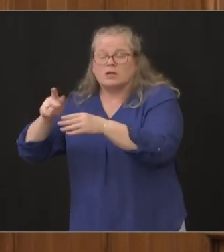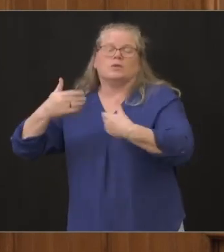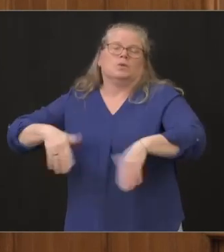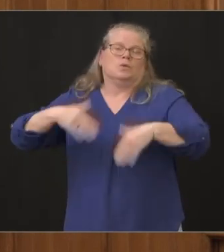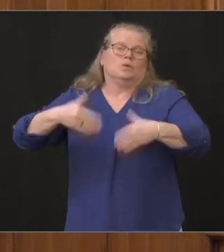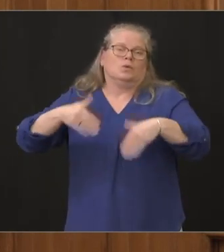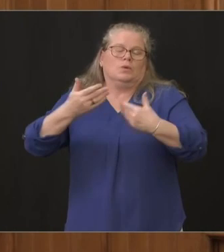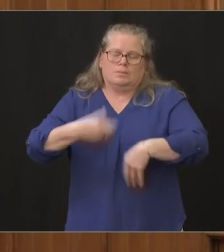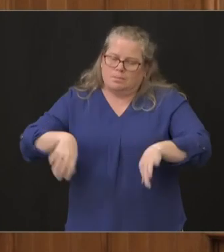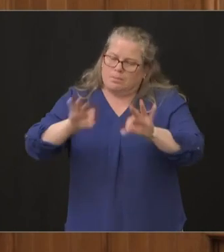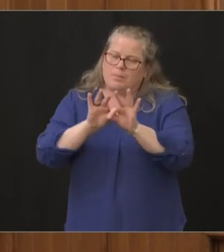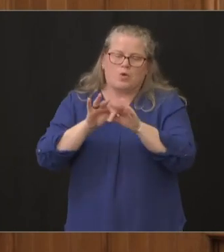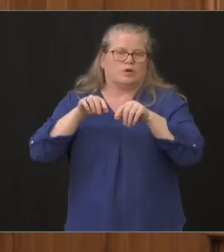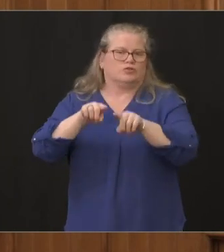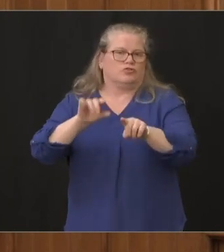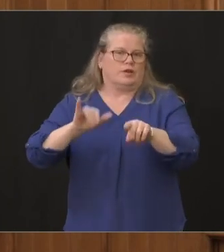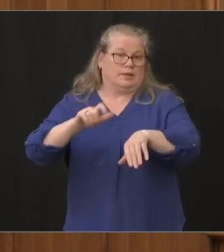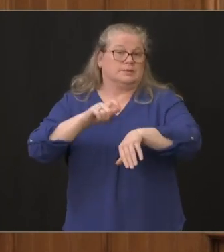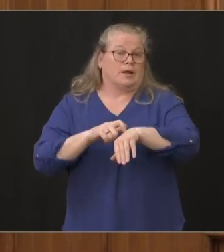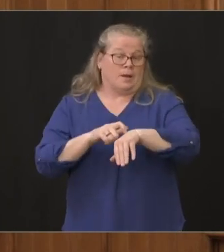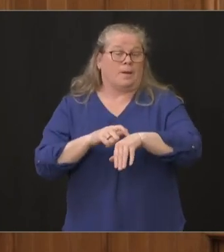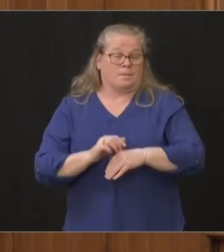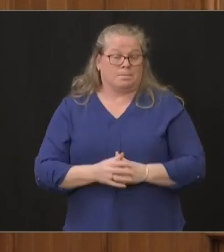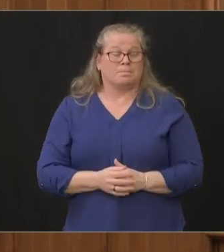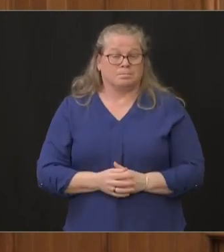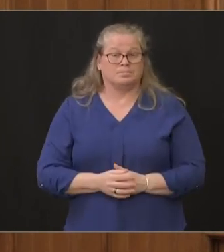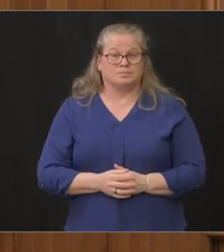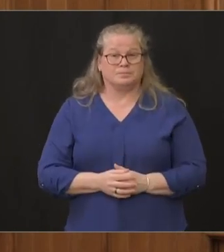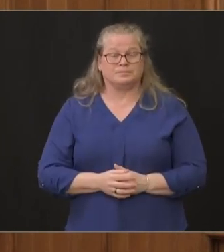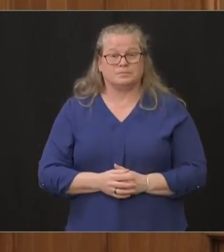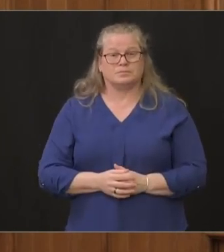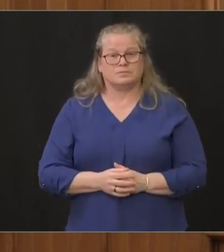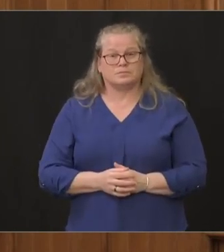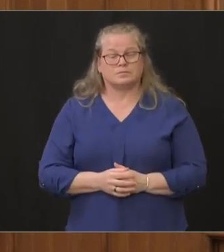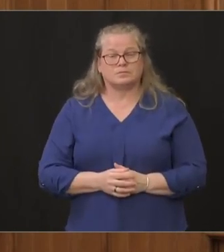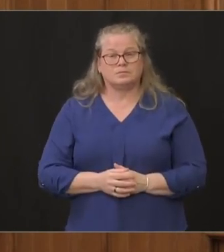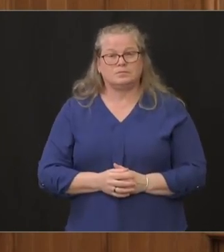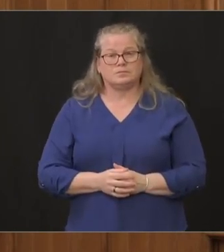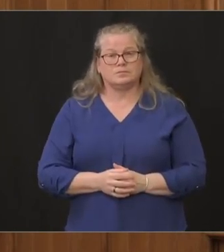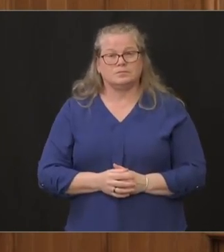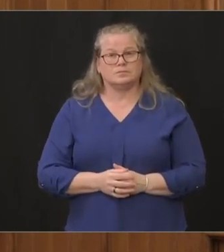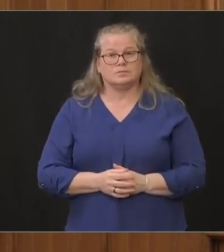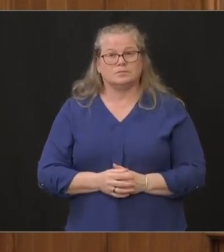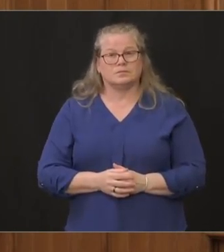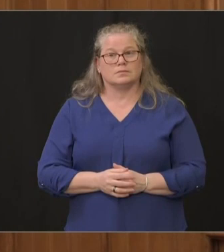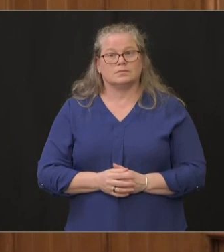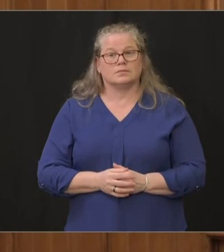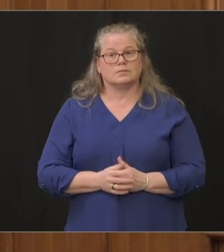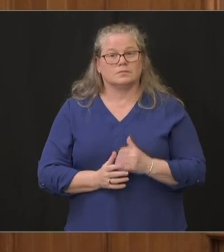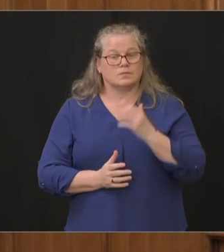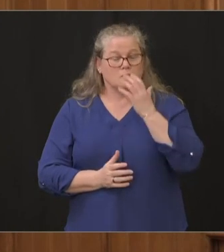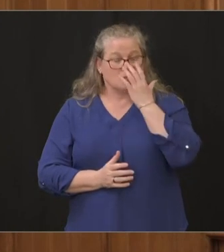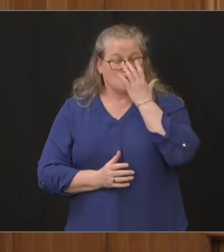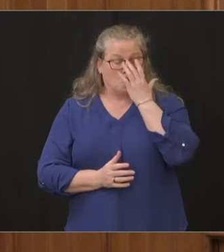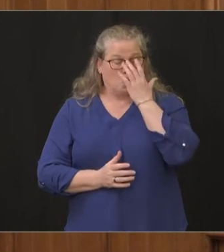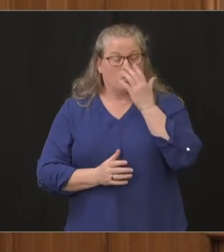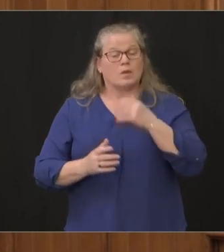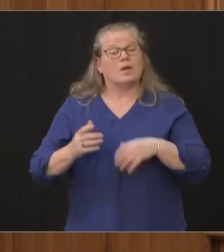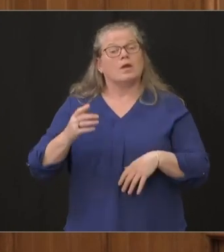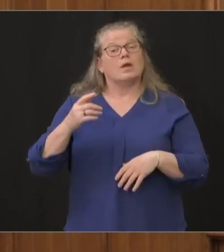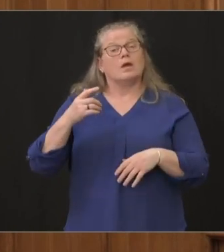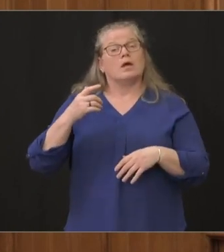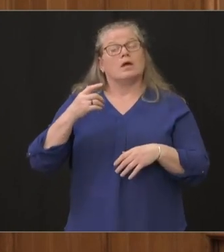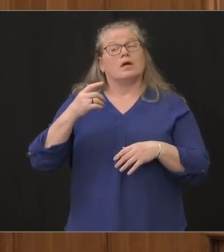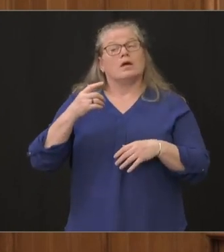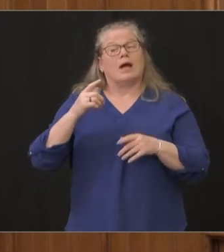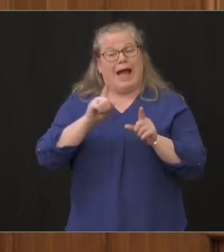incredibly important role during this time period as we as we go forward I do want to recognize the the